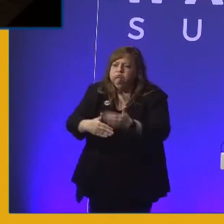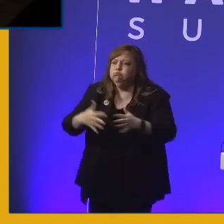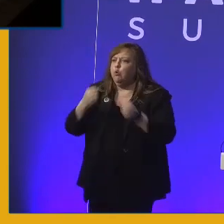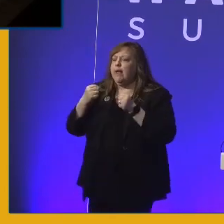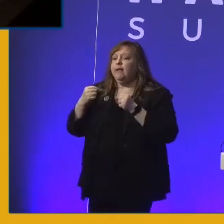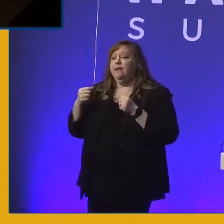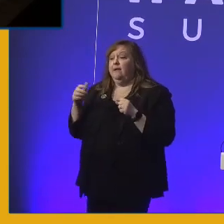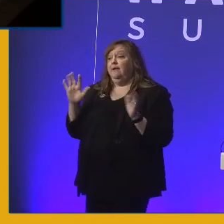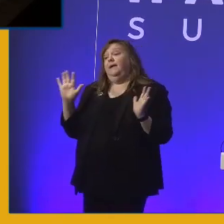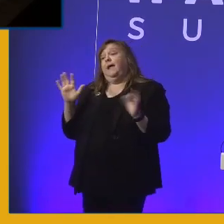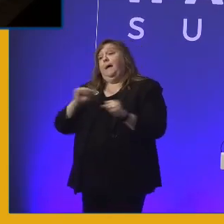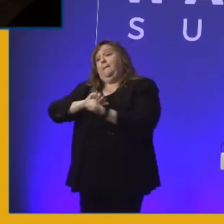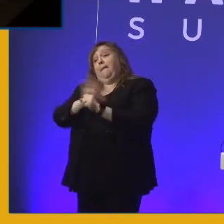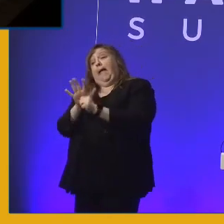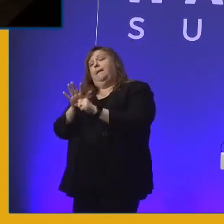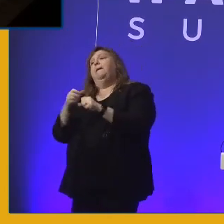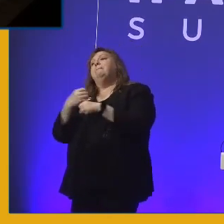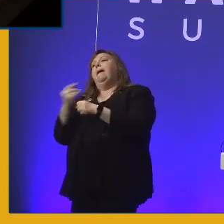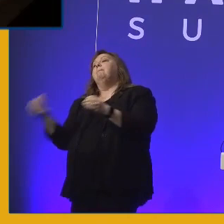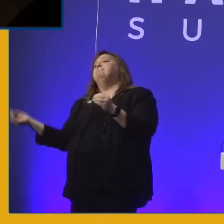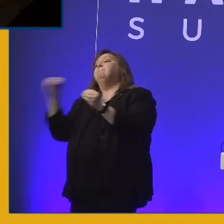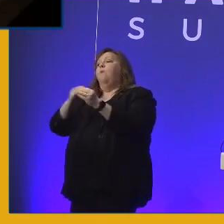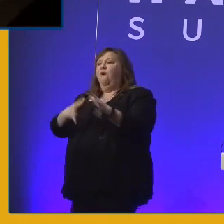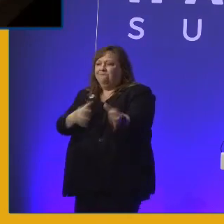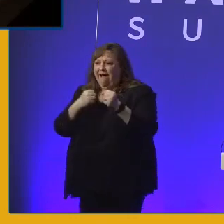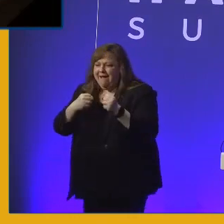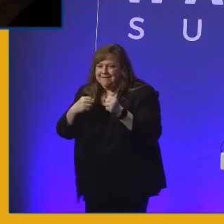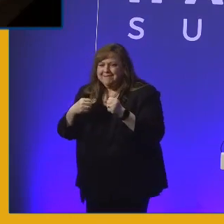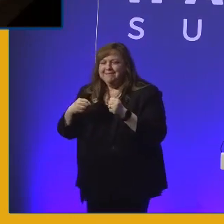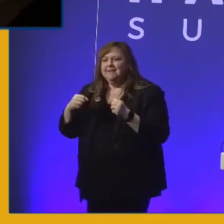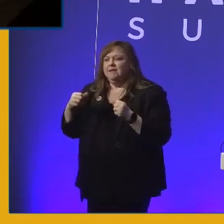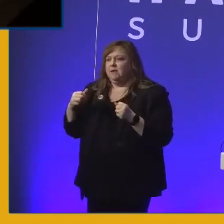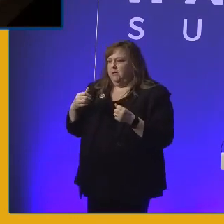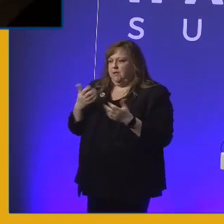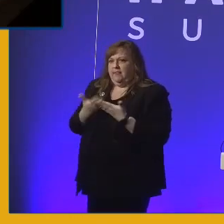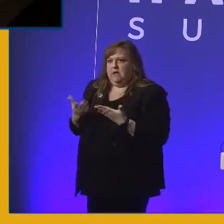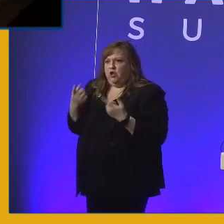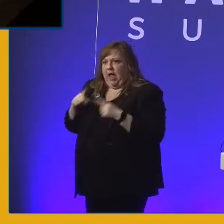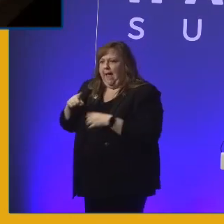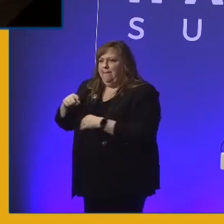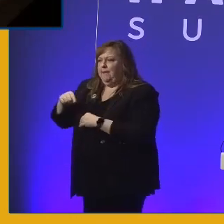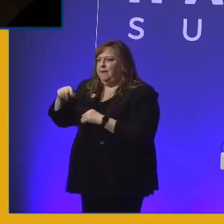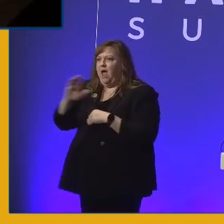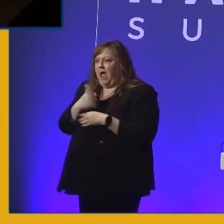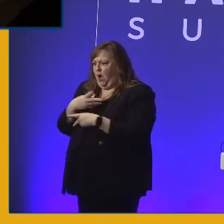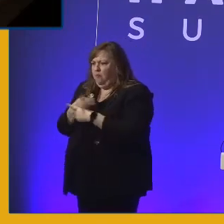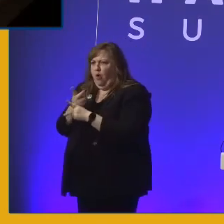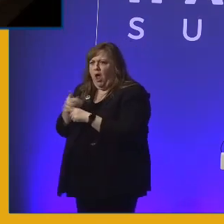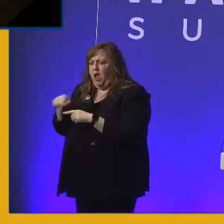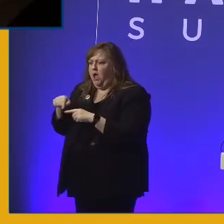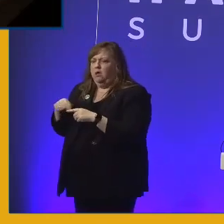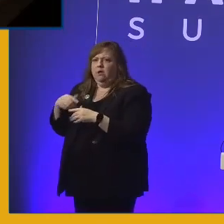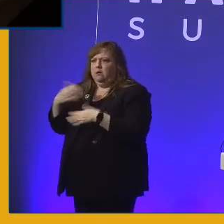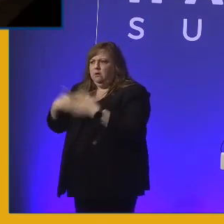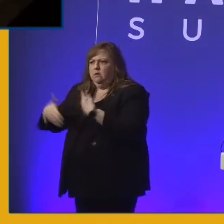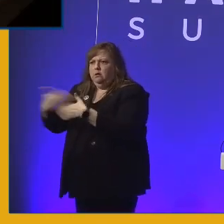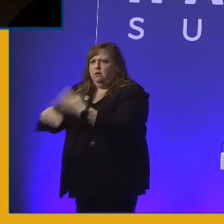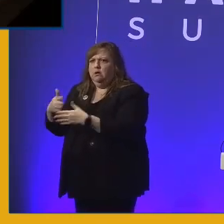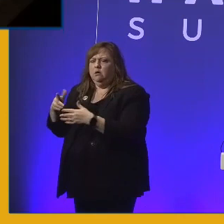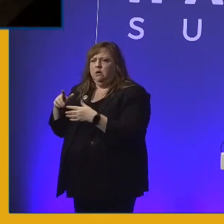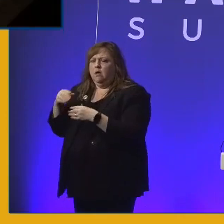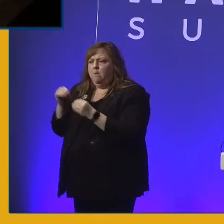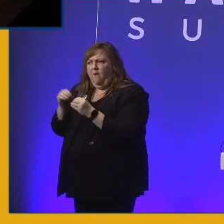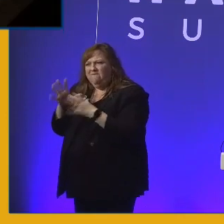absolutely accelerated this. Things are happening in our product that we're kind of being skipped a little bit and moved forward now because